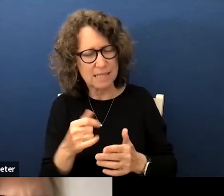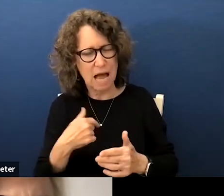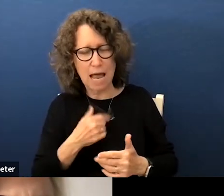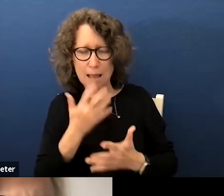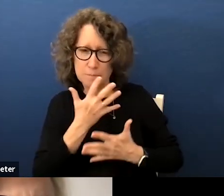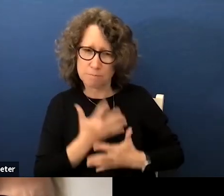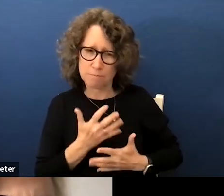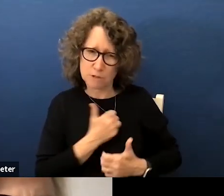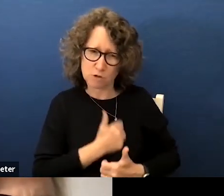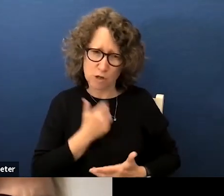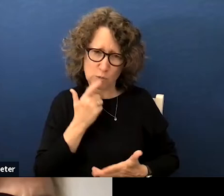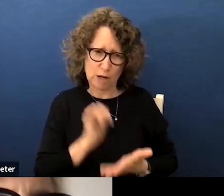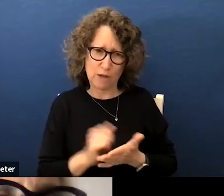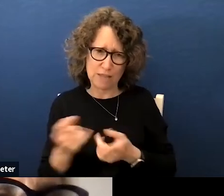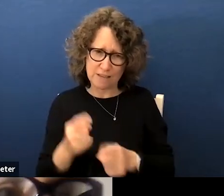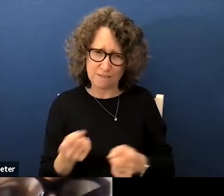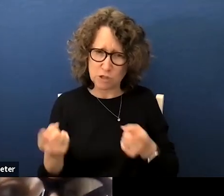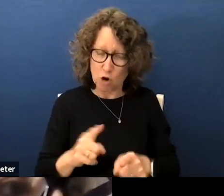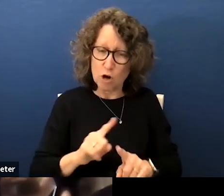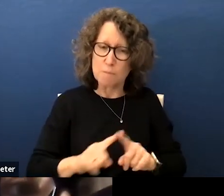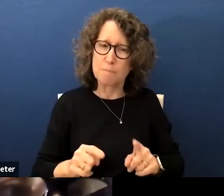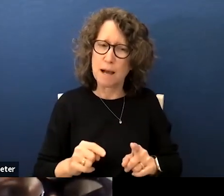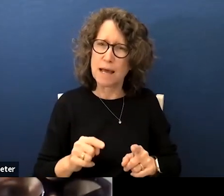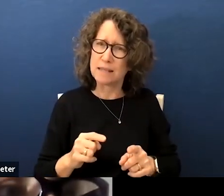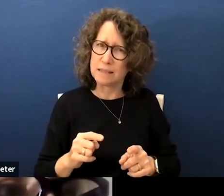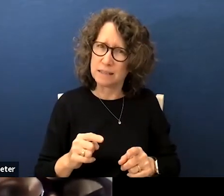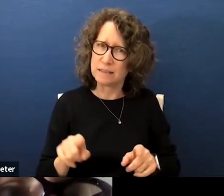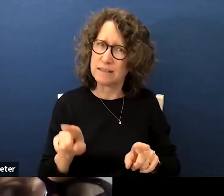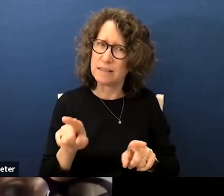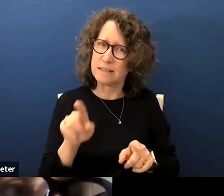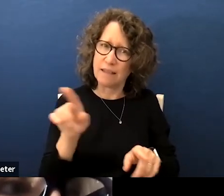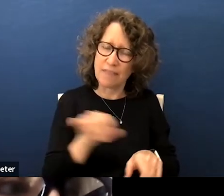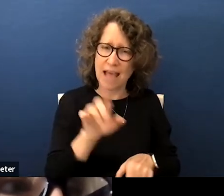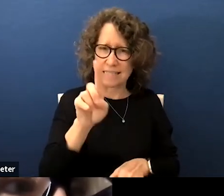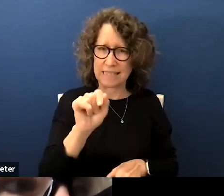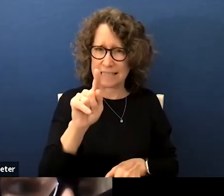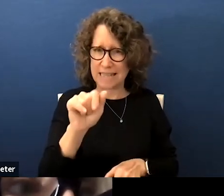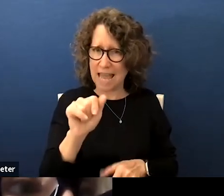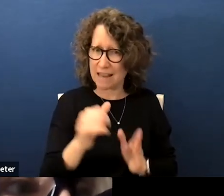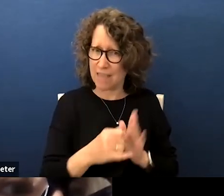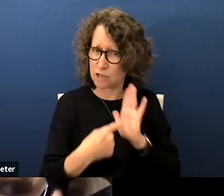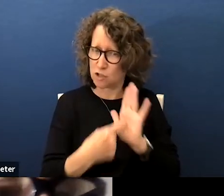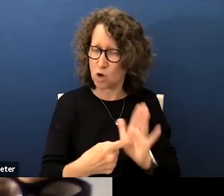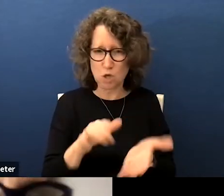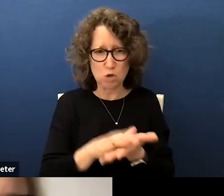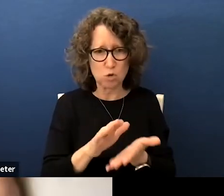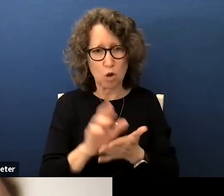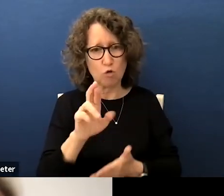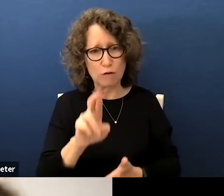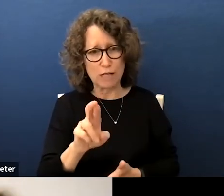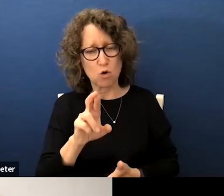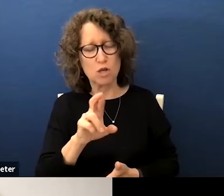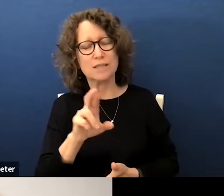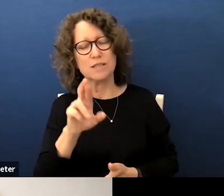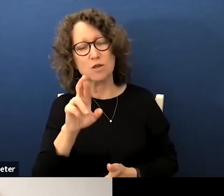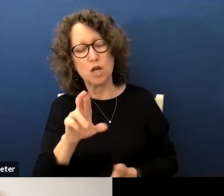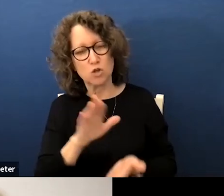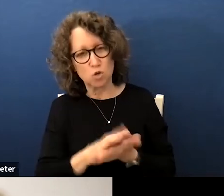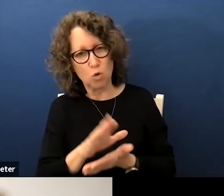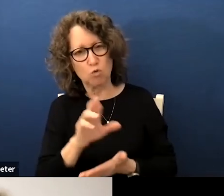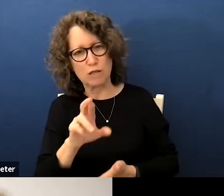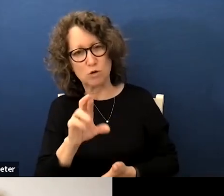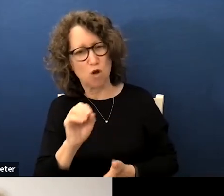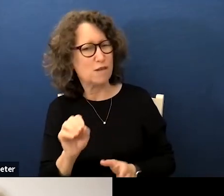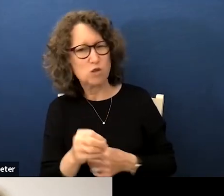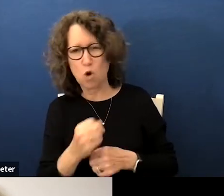so sorry to hear that these events occurred but it falls in line with the data that shows time and time again that school resource officers do not prevent violence